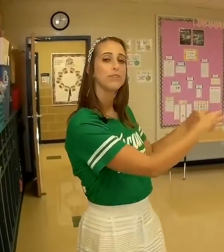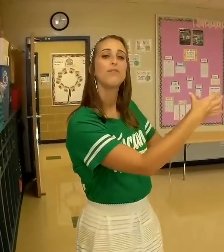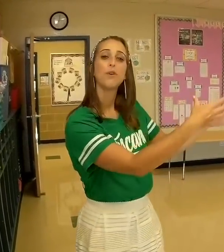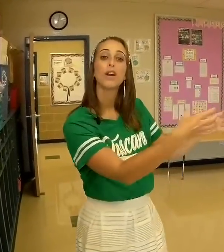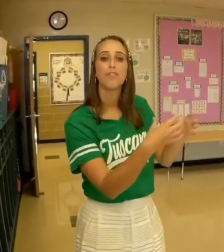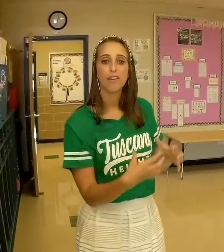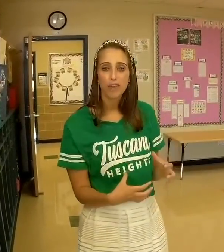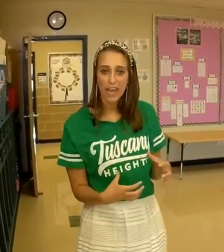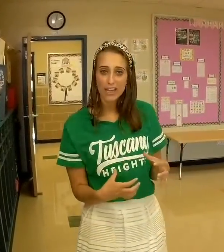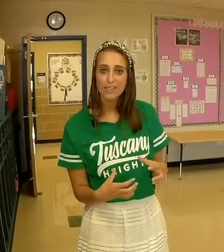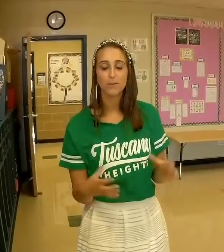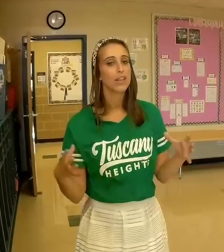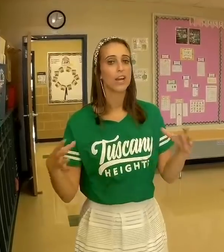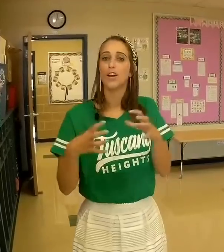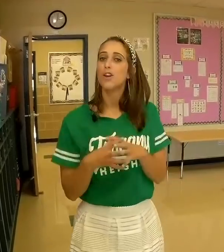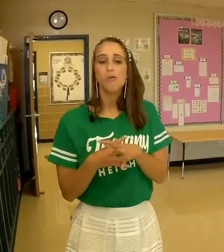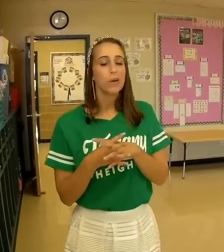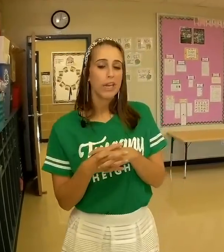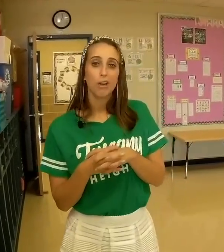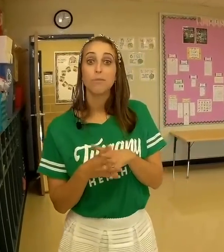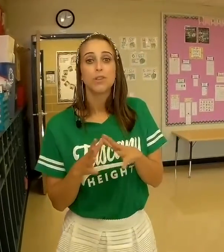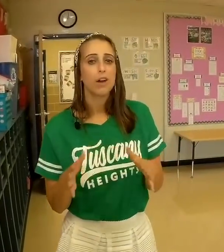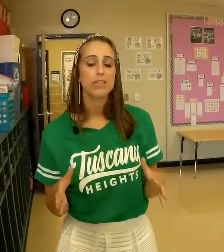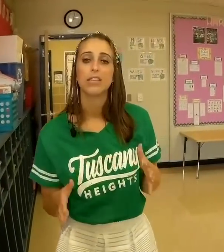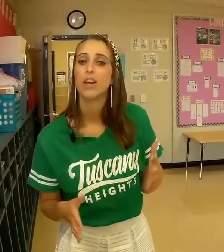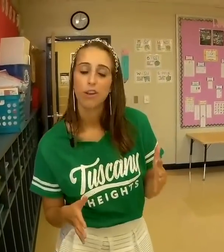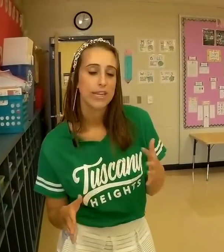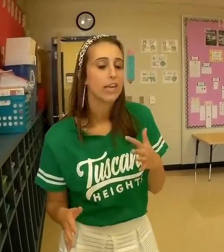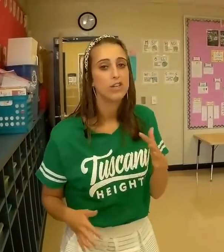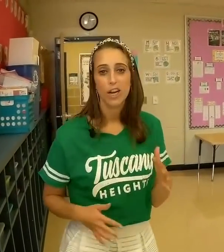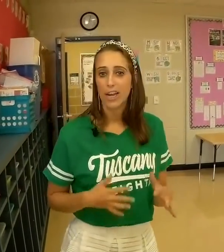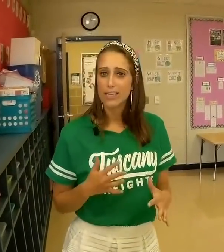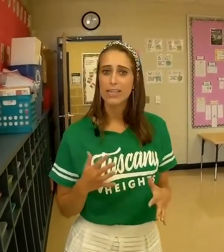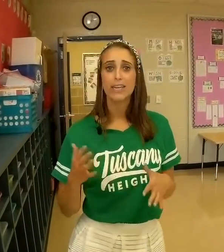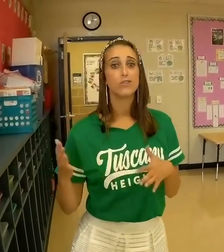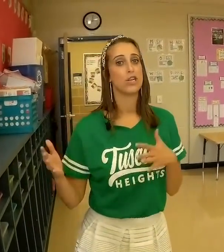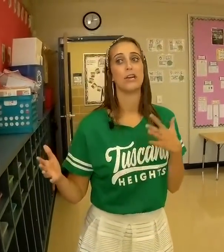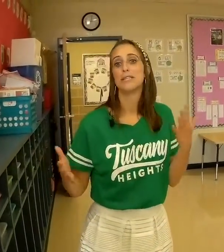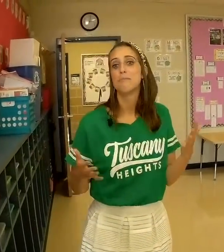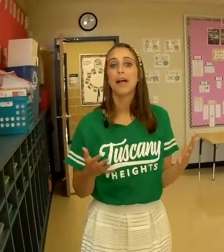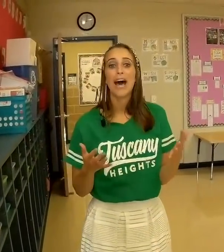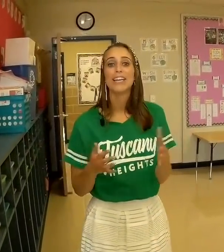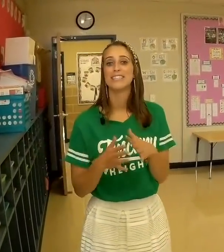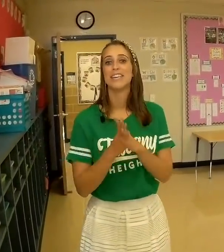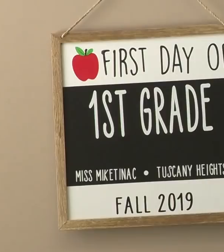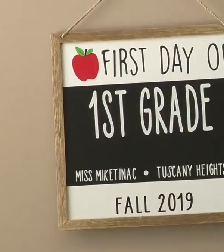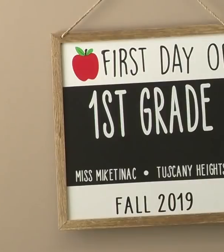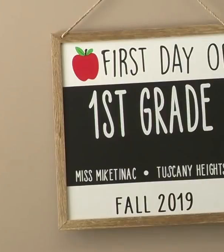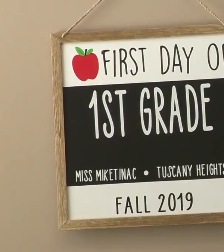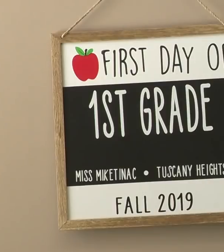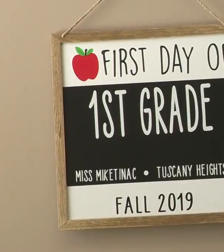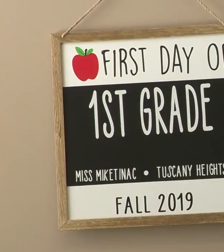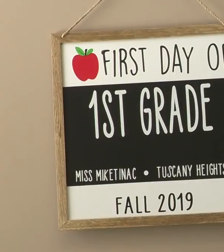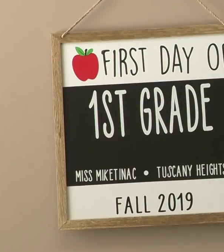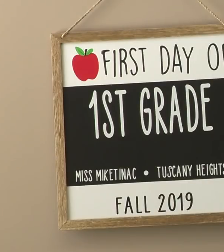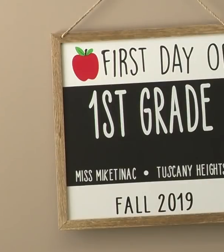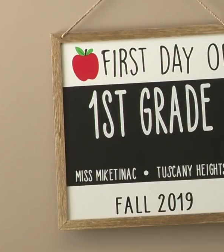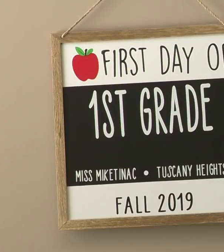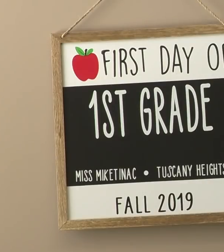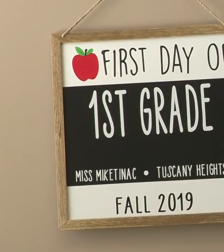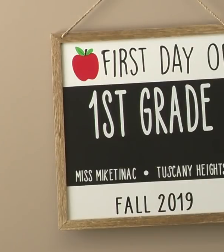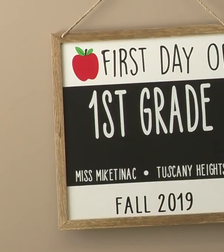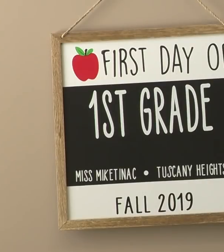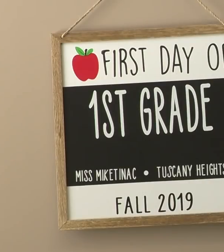and teachers having to adapt. Like Emily McEtennick, she's a first-grade teacher at Tuscany Heights Elementary School in the Northeast ISD.